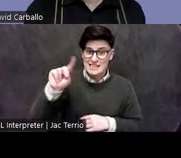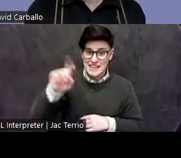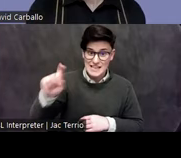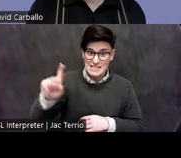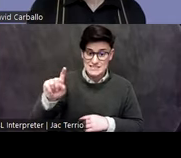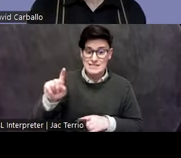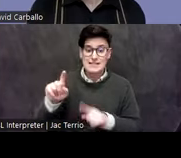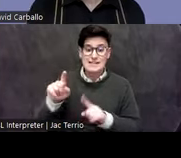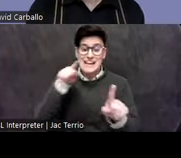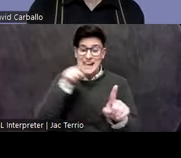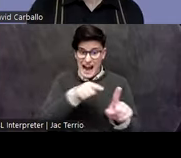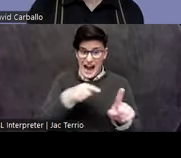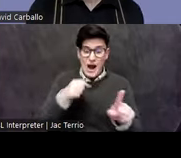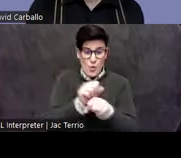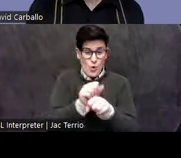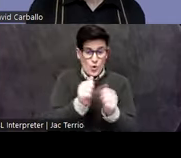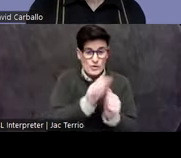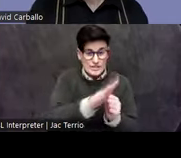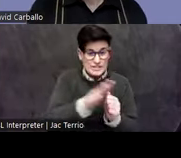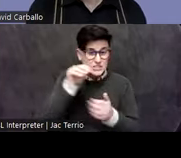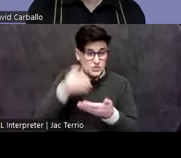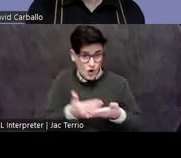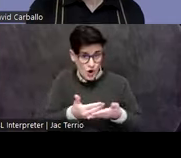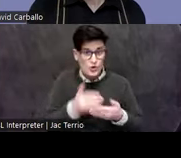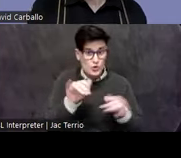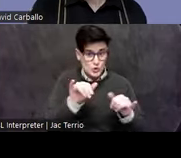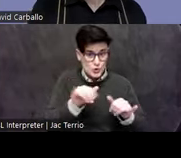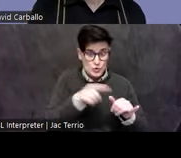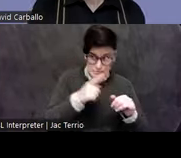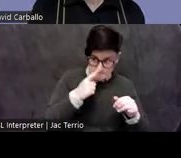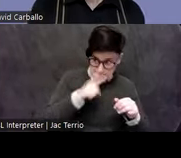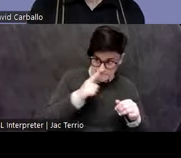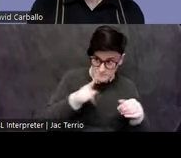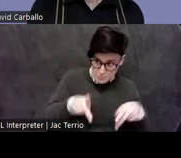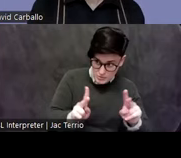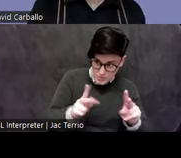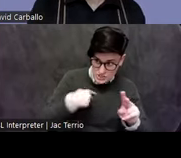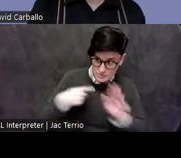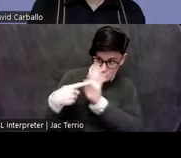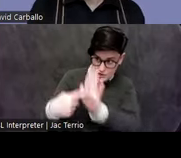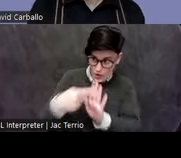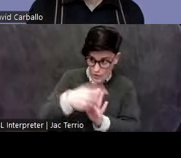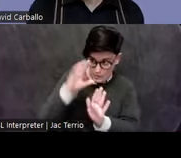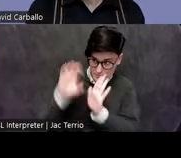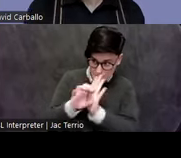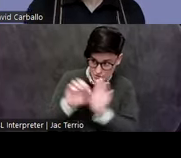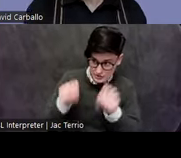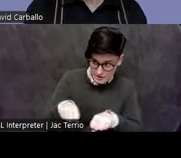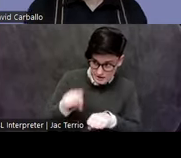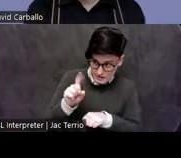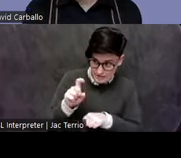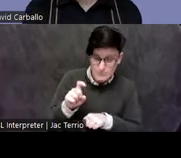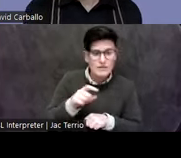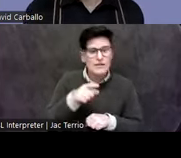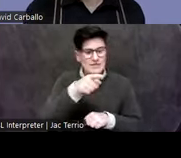worked with his daughter to get permission to use the image. The walls of